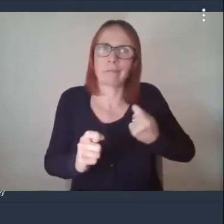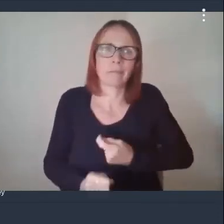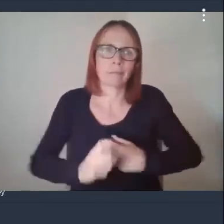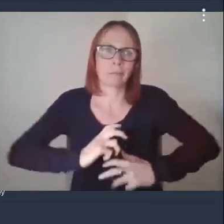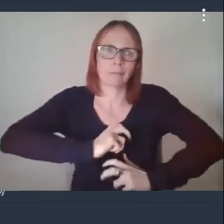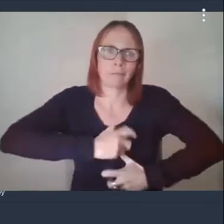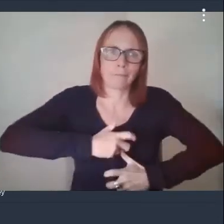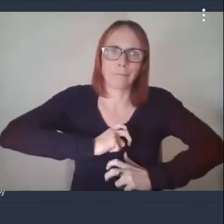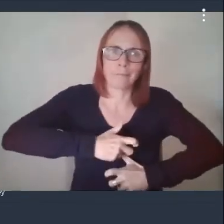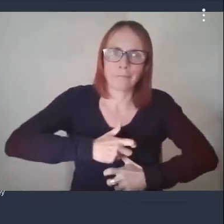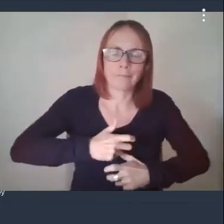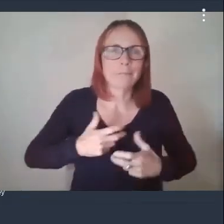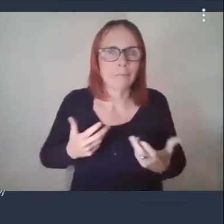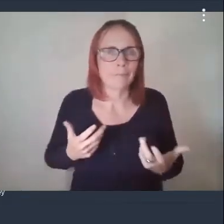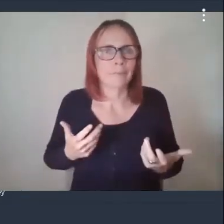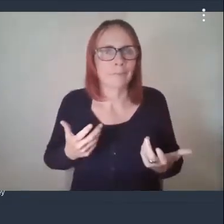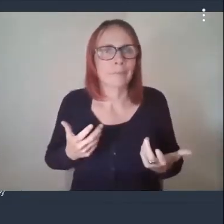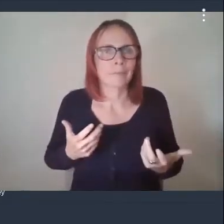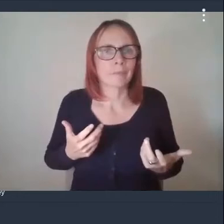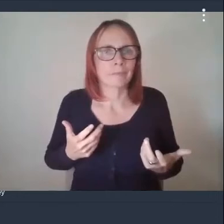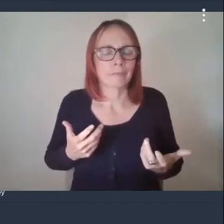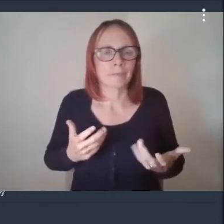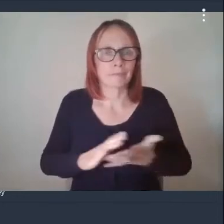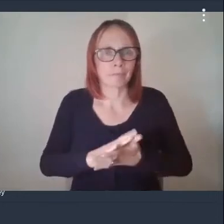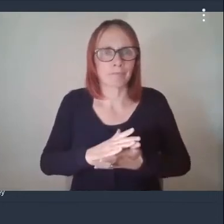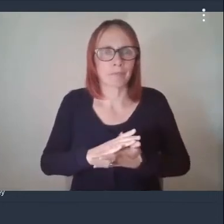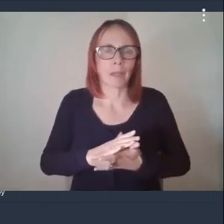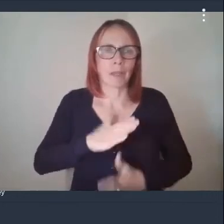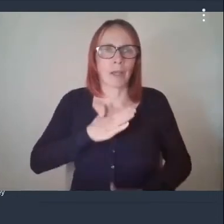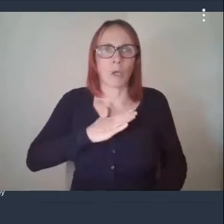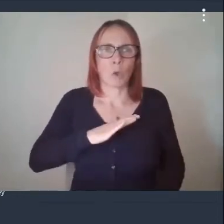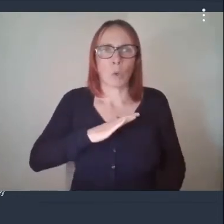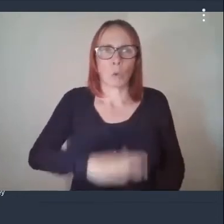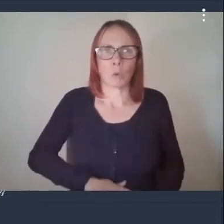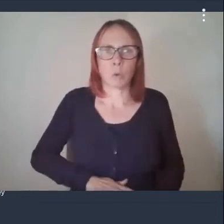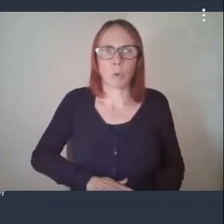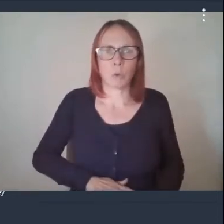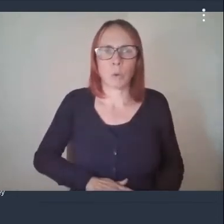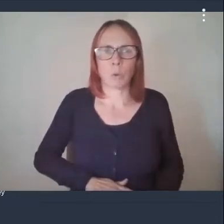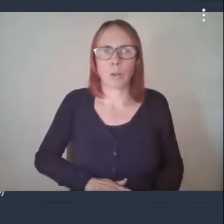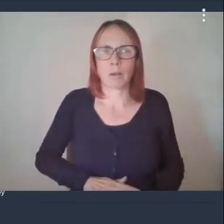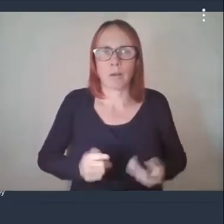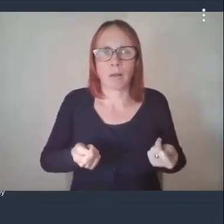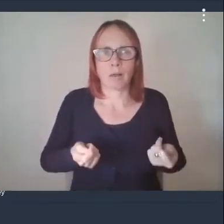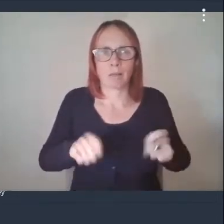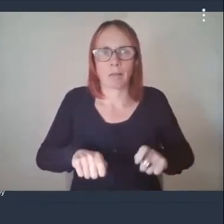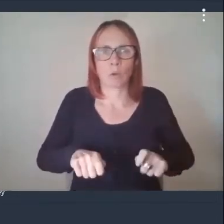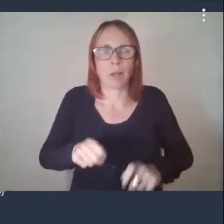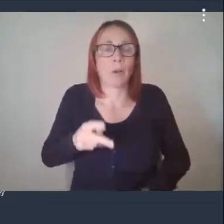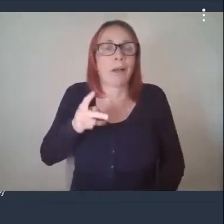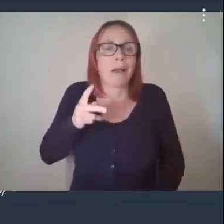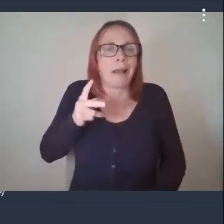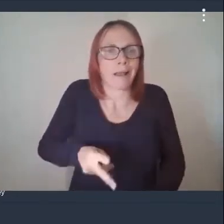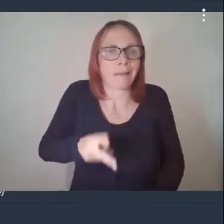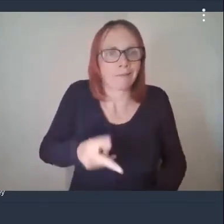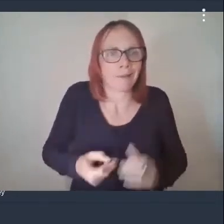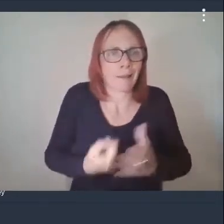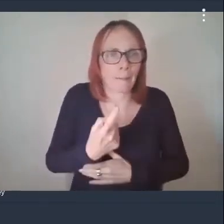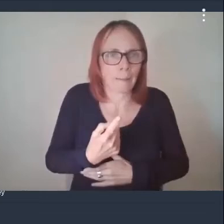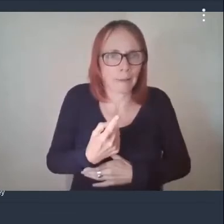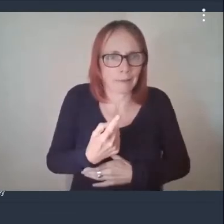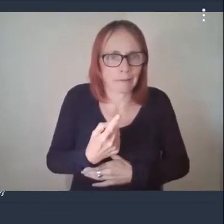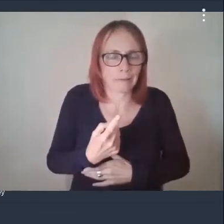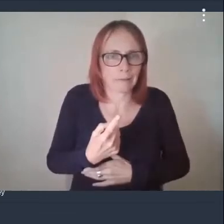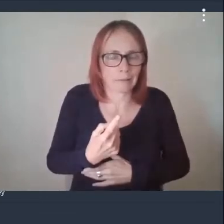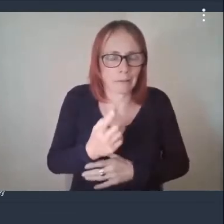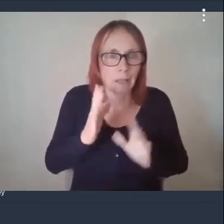relation to what we're doing and gives me comfort that even if we do go into another lockdown scenario and and i have to see the staff right